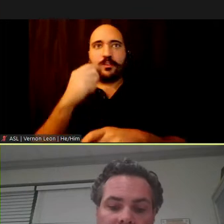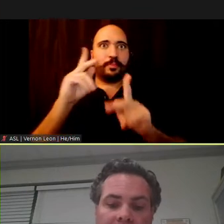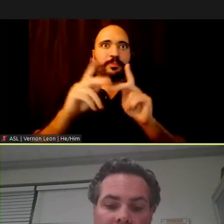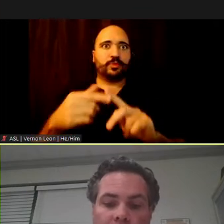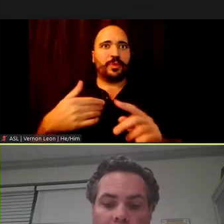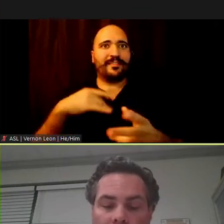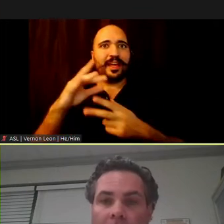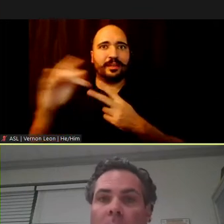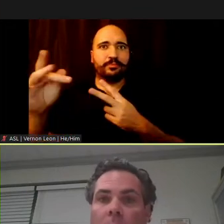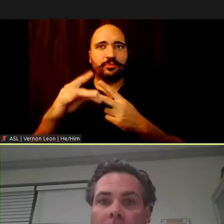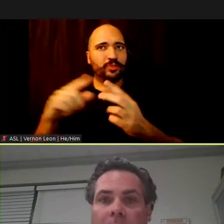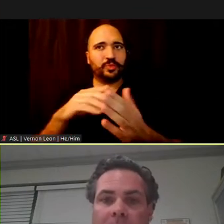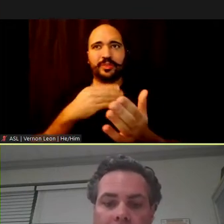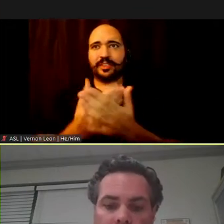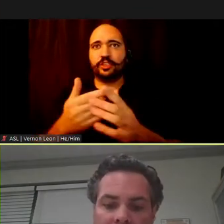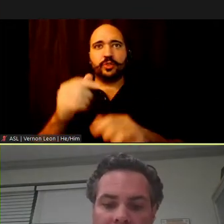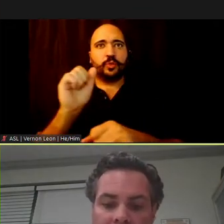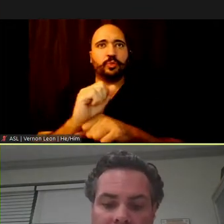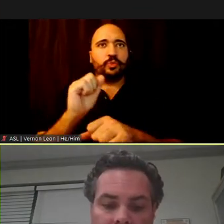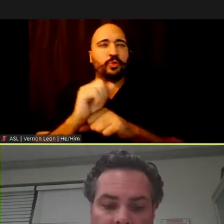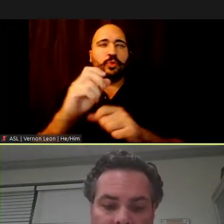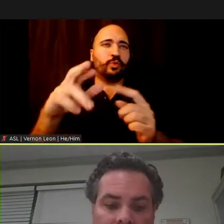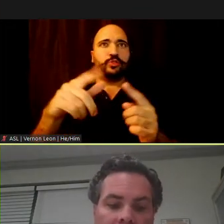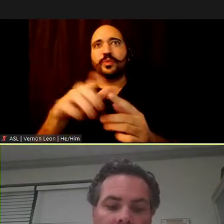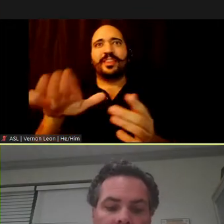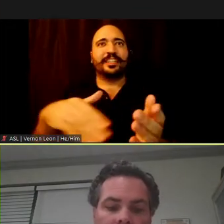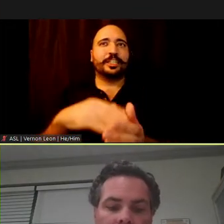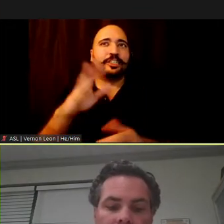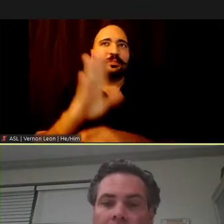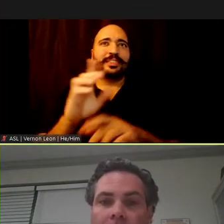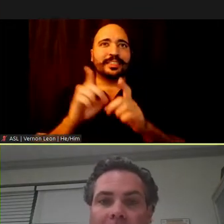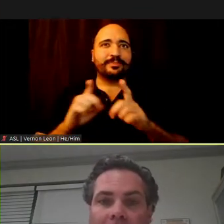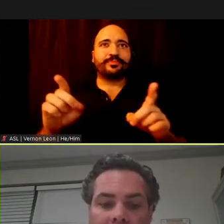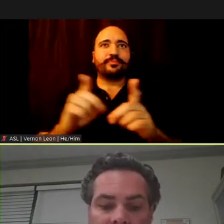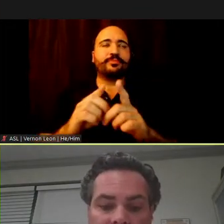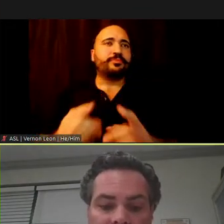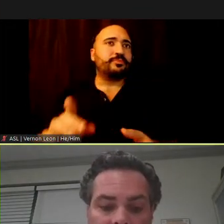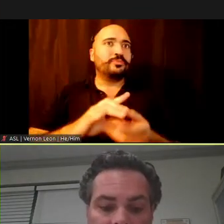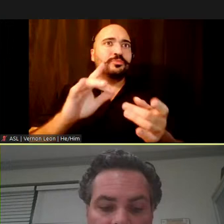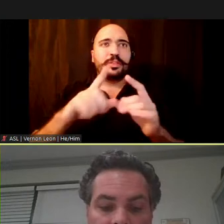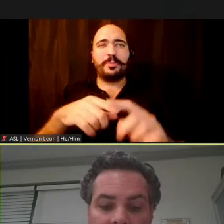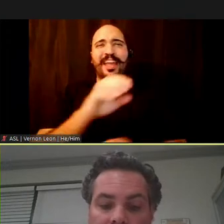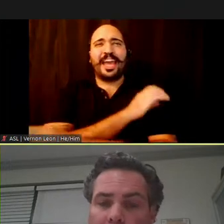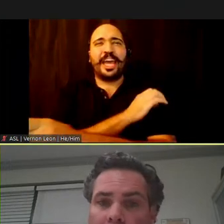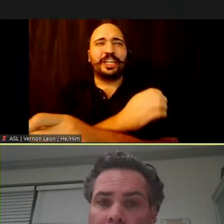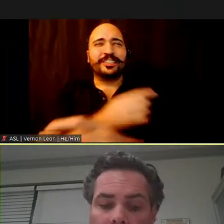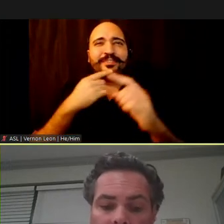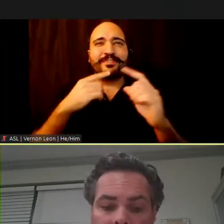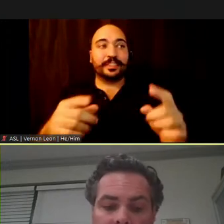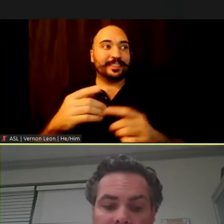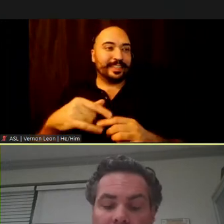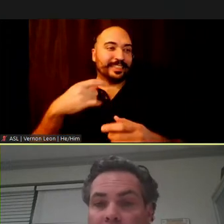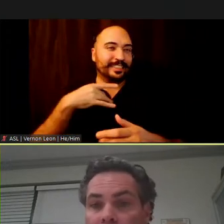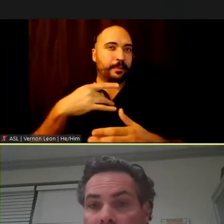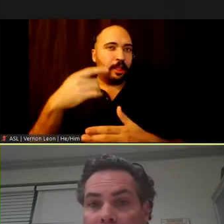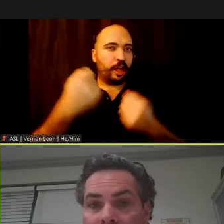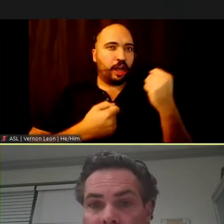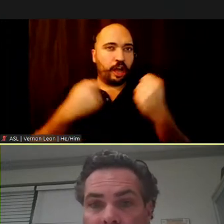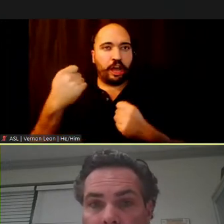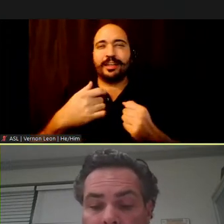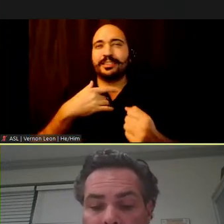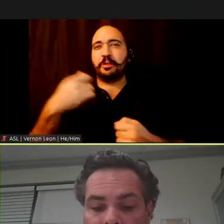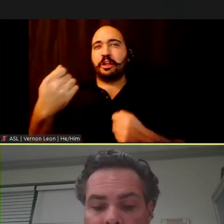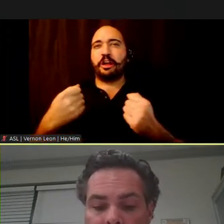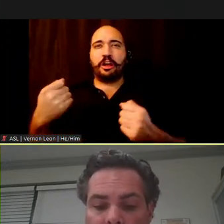options to get to work or to the central business district. Let's talk about energy efficiency. A typical car gets about 30